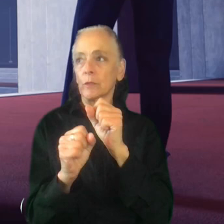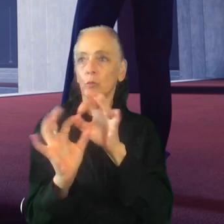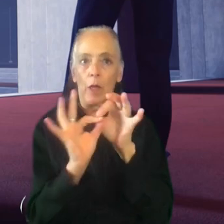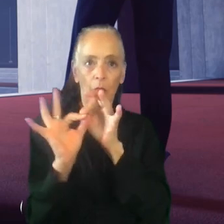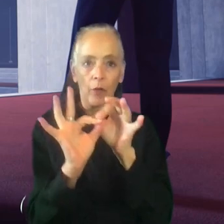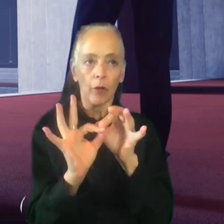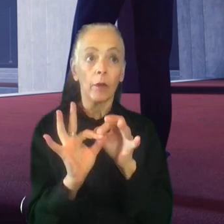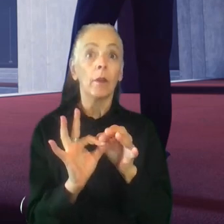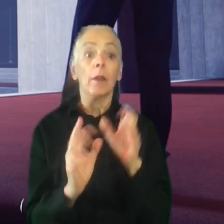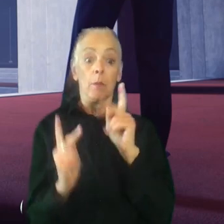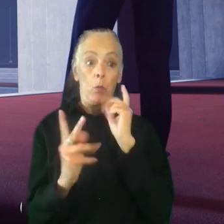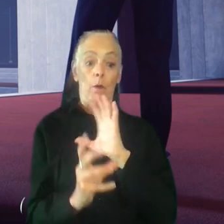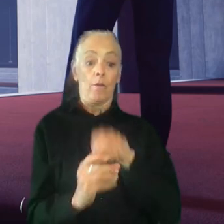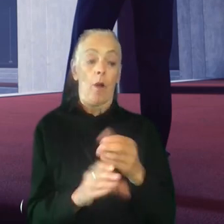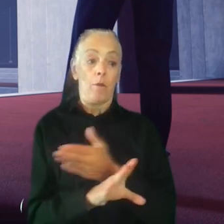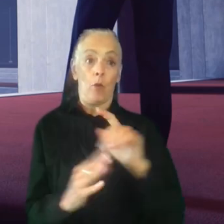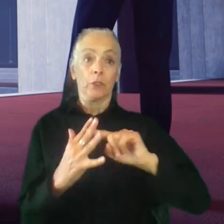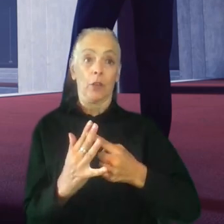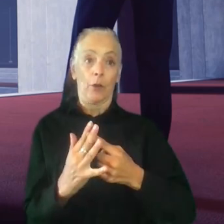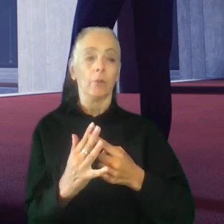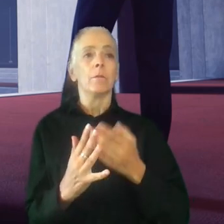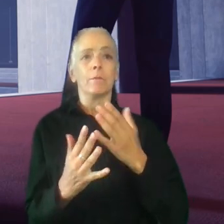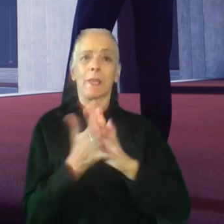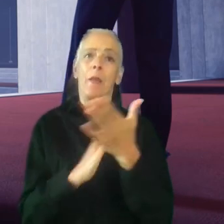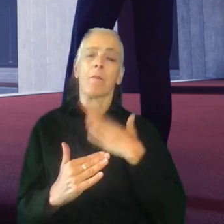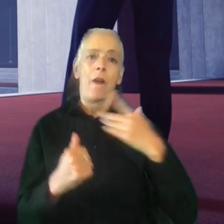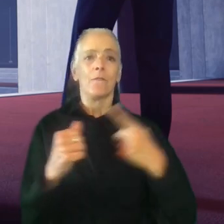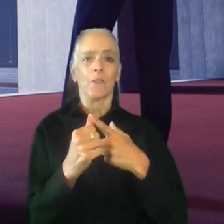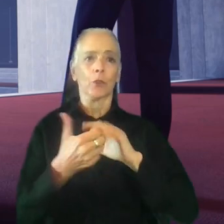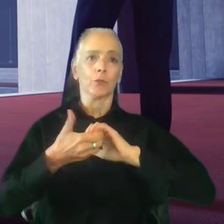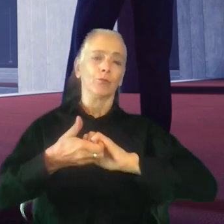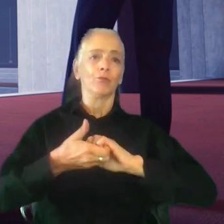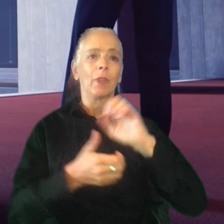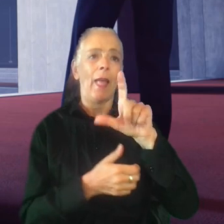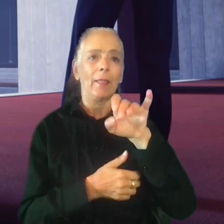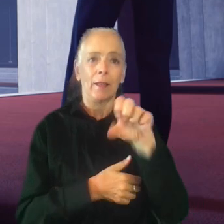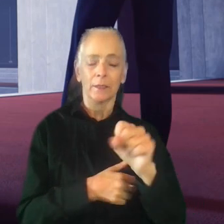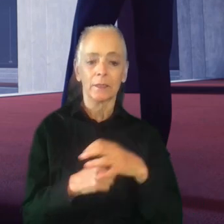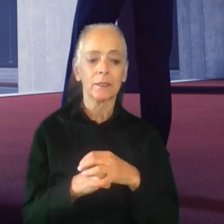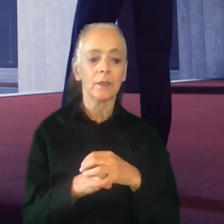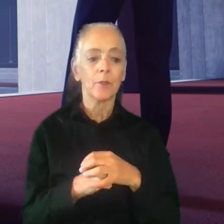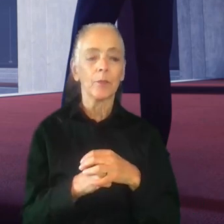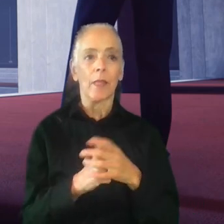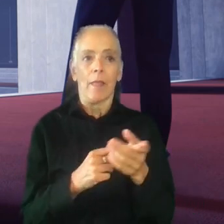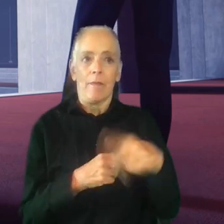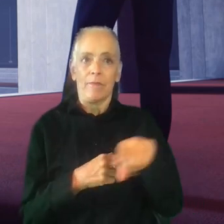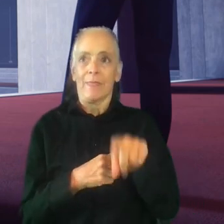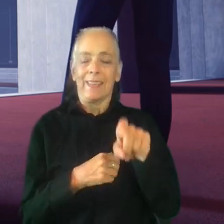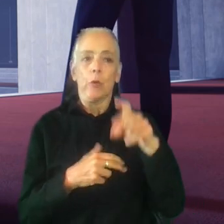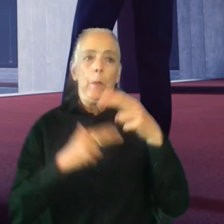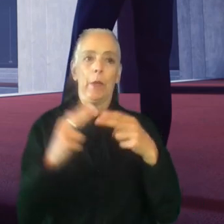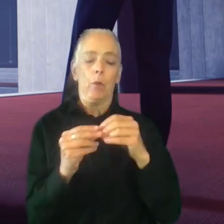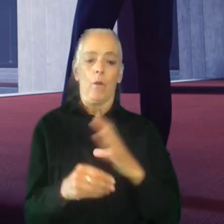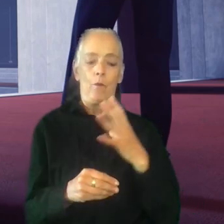involved in this before I started were also my first allies. The ones they needed to build a more